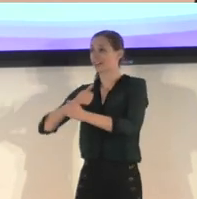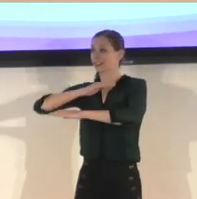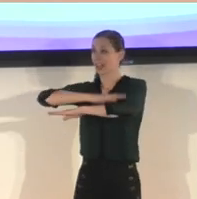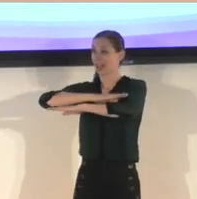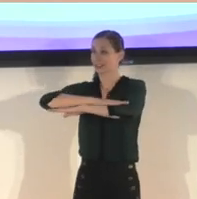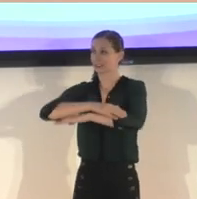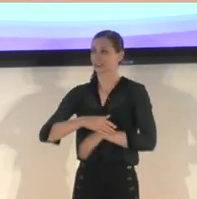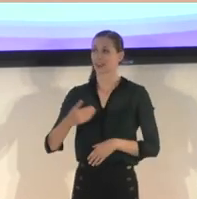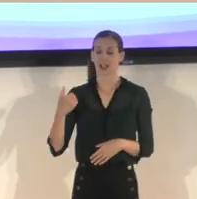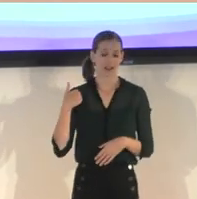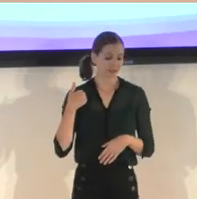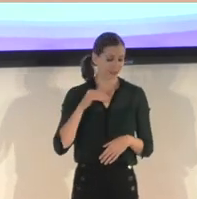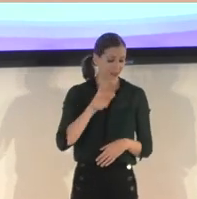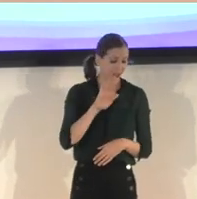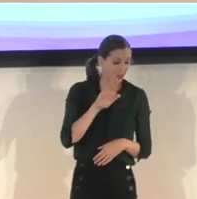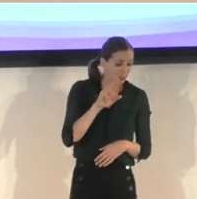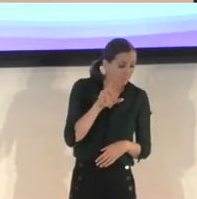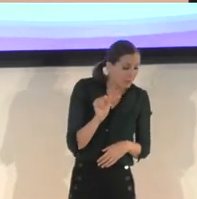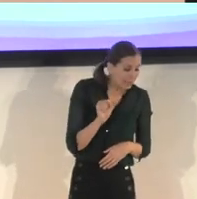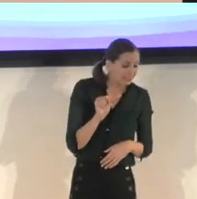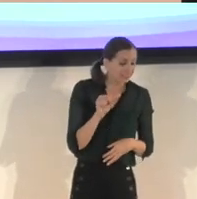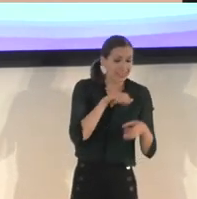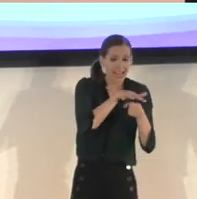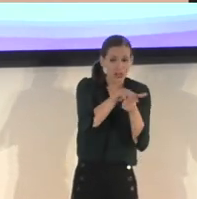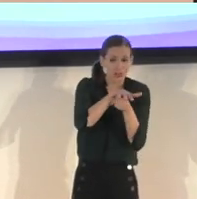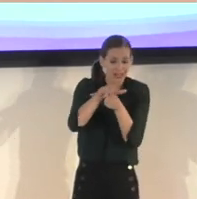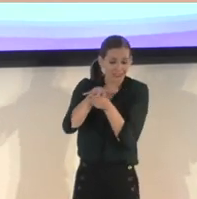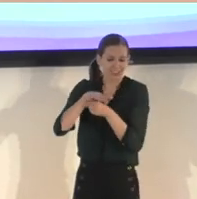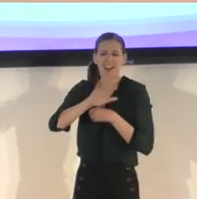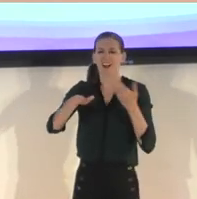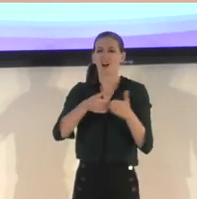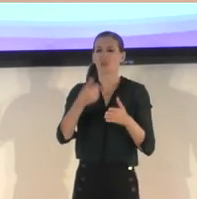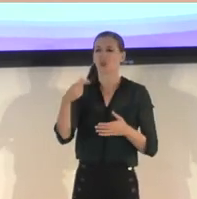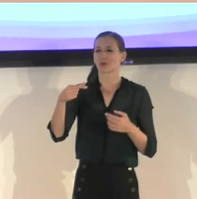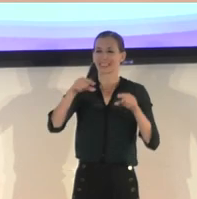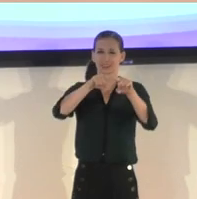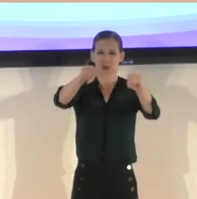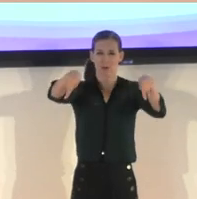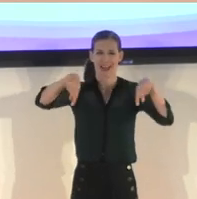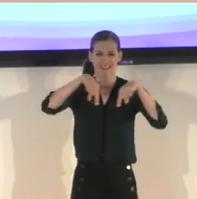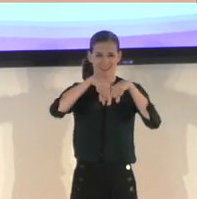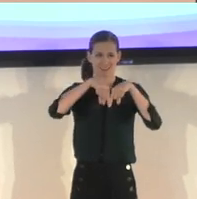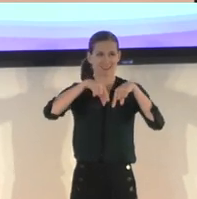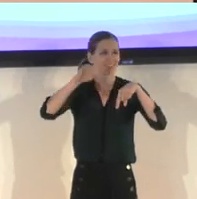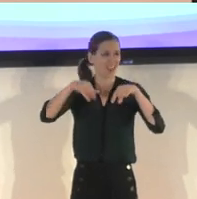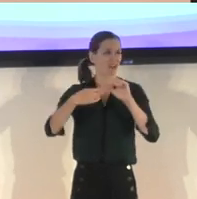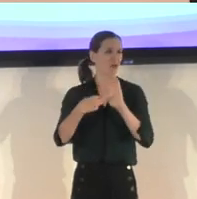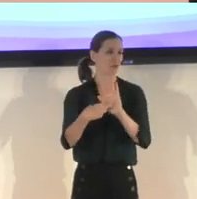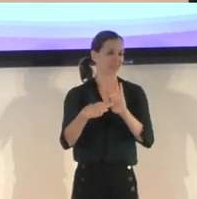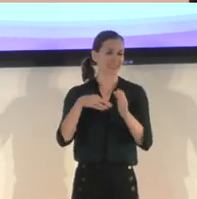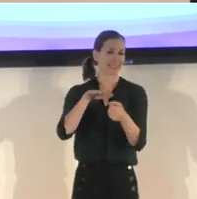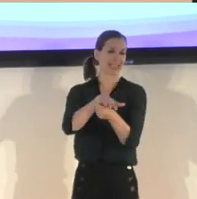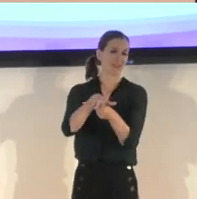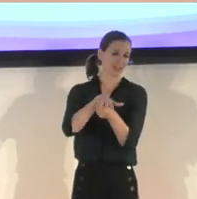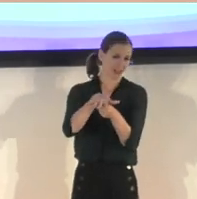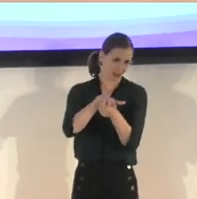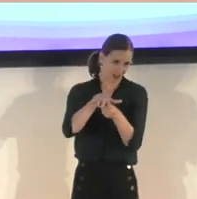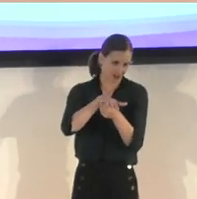All of these little green squares are the areas and we end up picking the closest